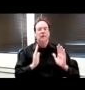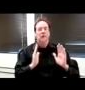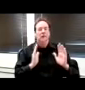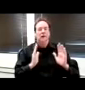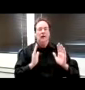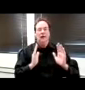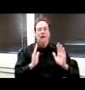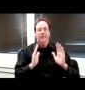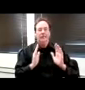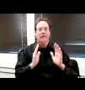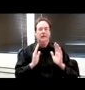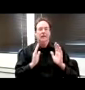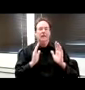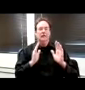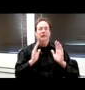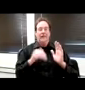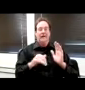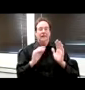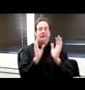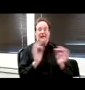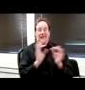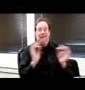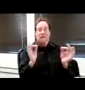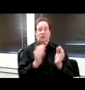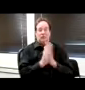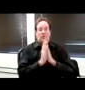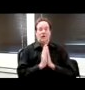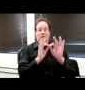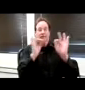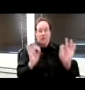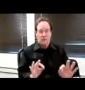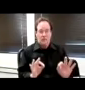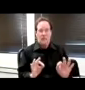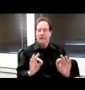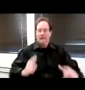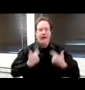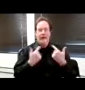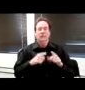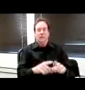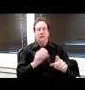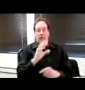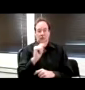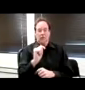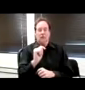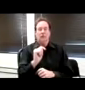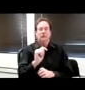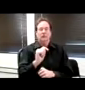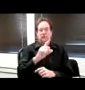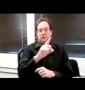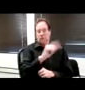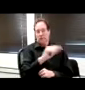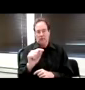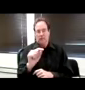The captioning request form went live in October of 2020, and there have been many